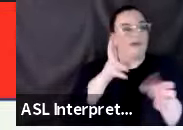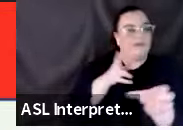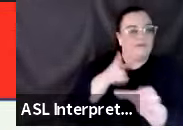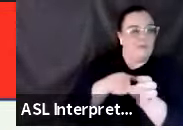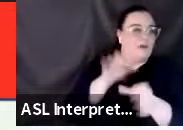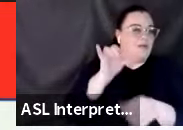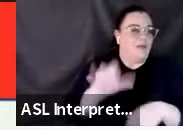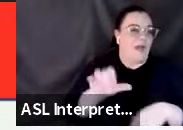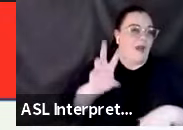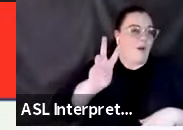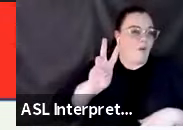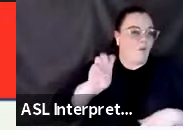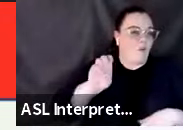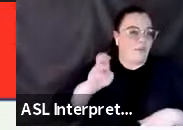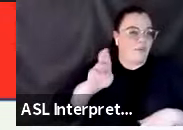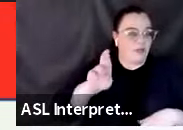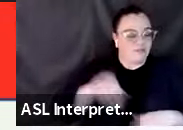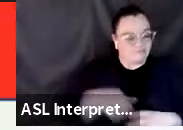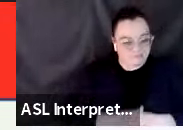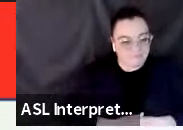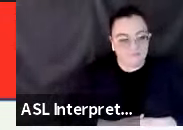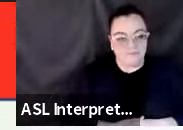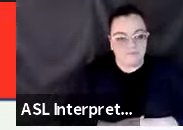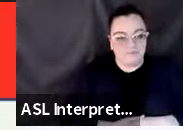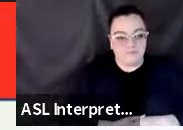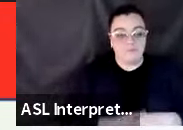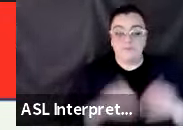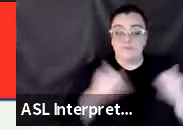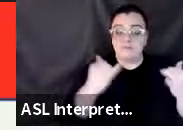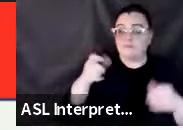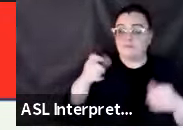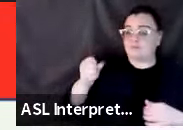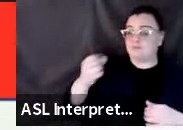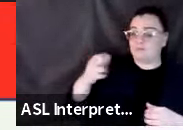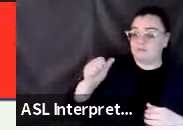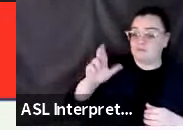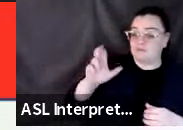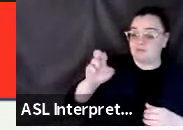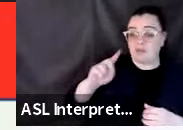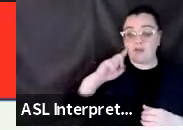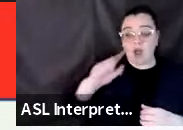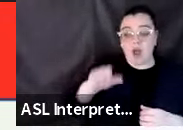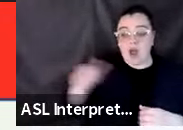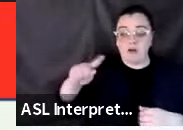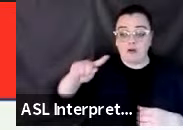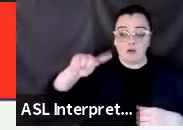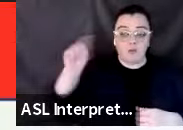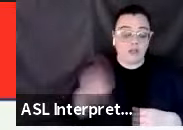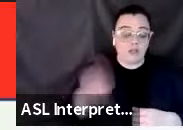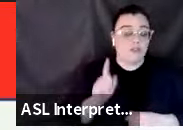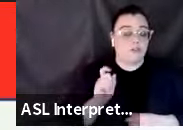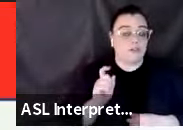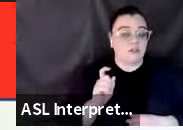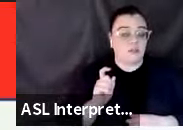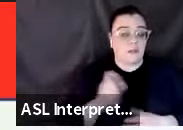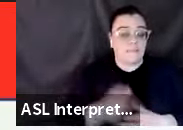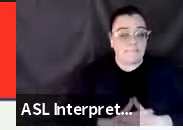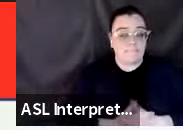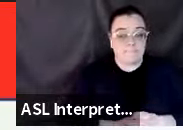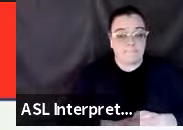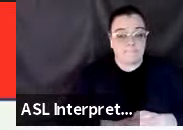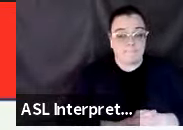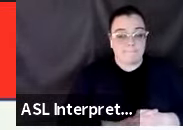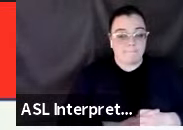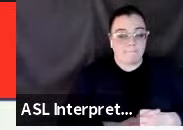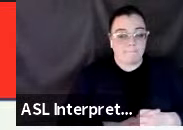well. Let's go back. Sharon, are there any more questions that we want to pull from the chat to ask?